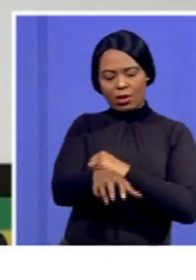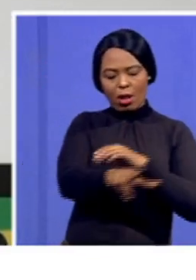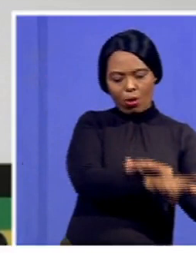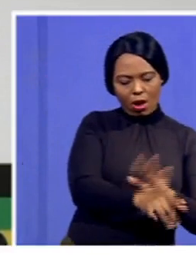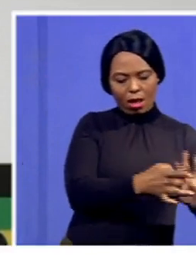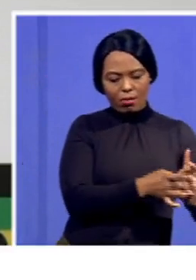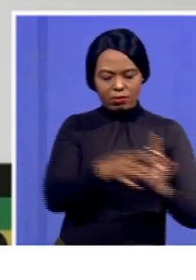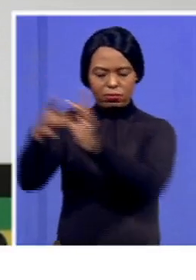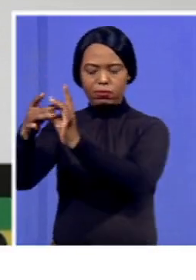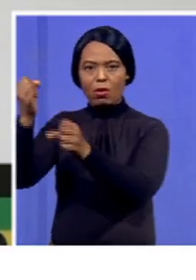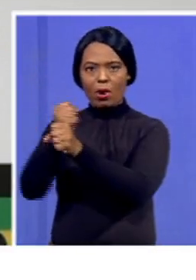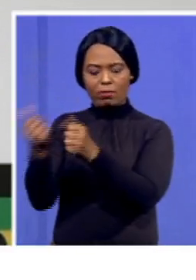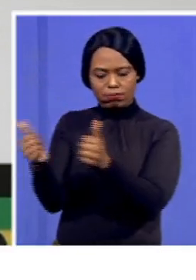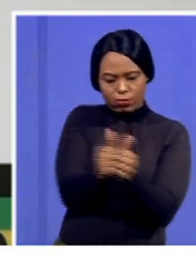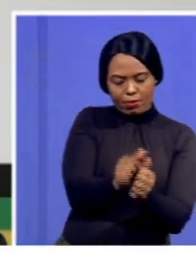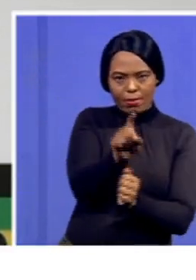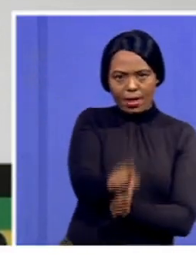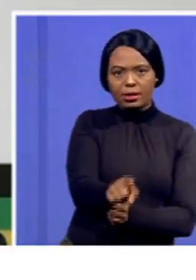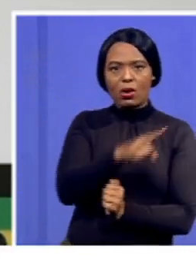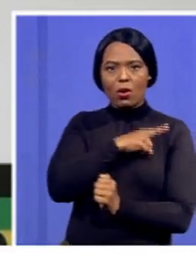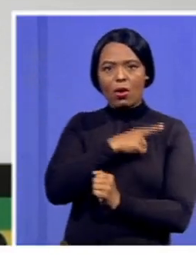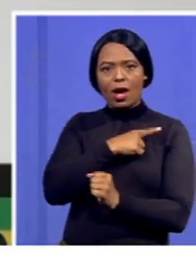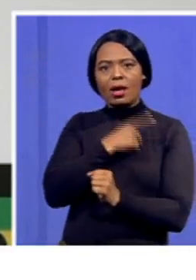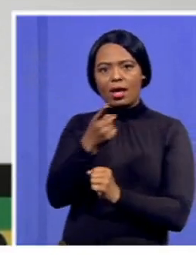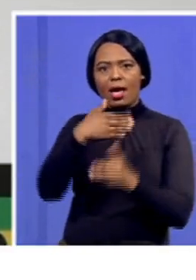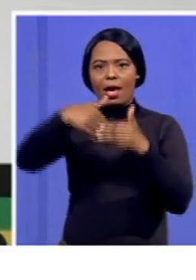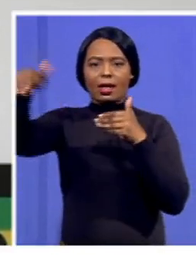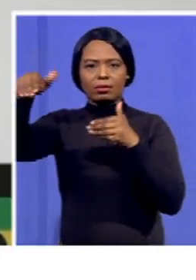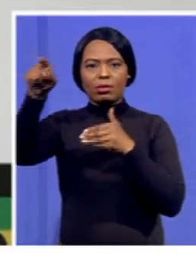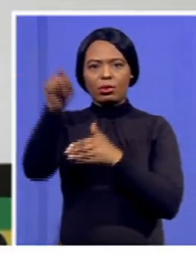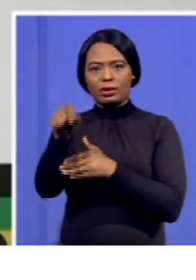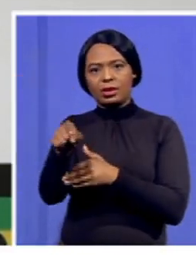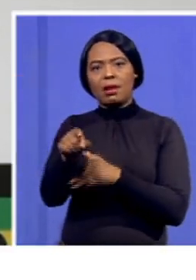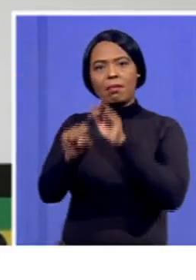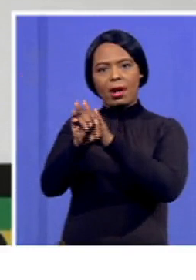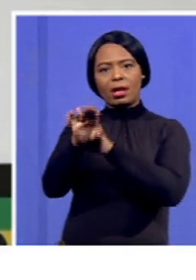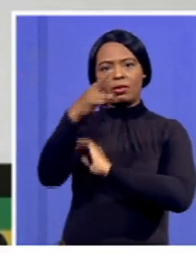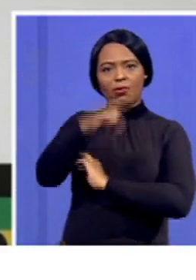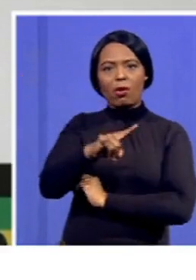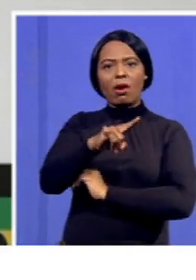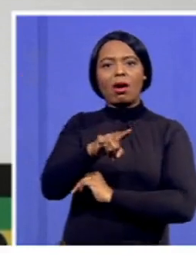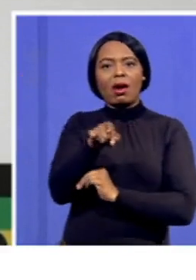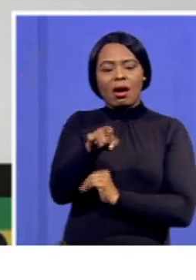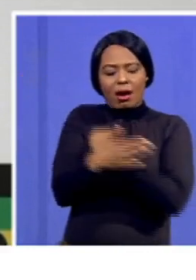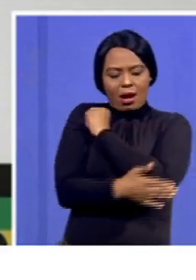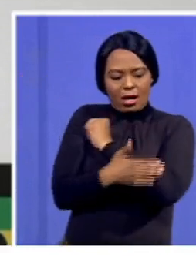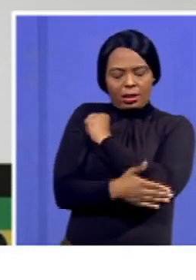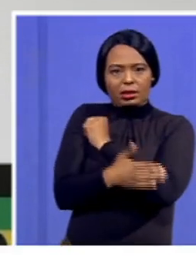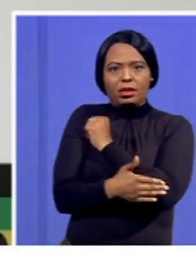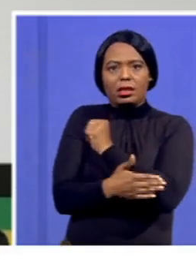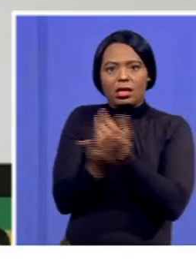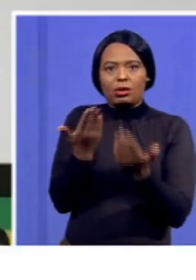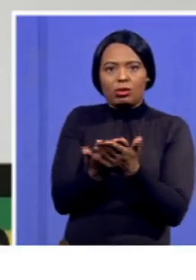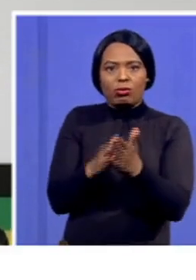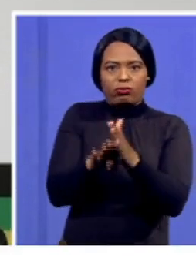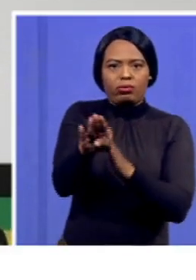we continue to seek export market for the country's growing agricultural sector because there is quite a lot of opportunities.